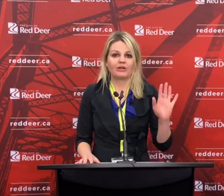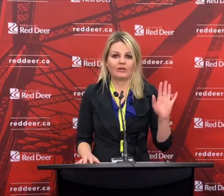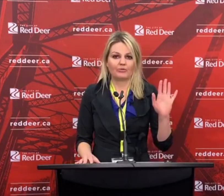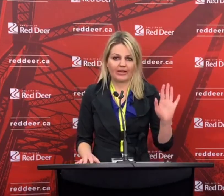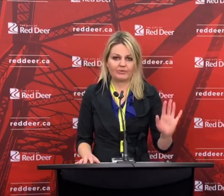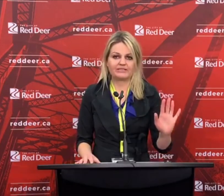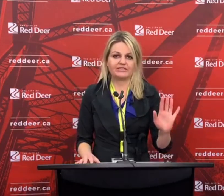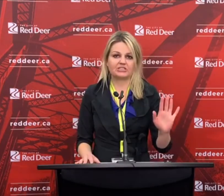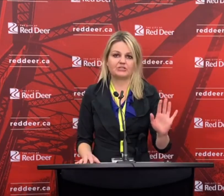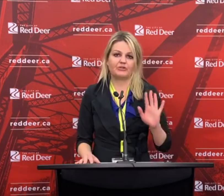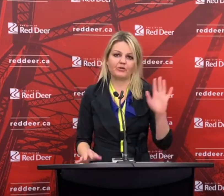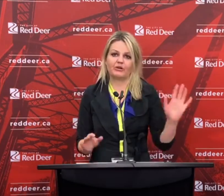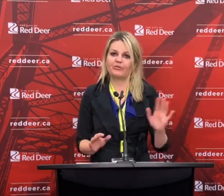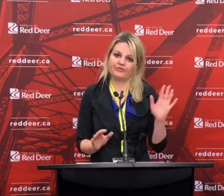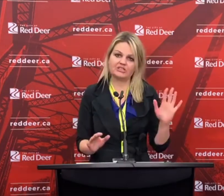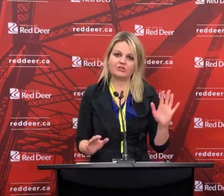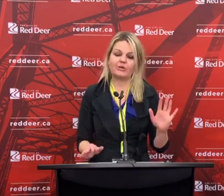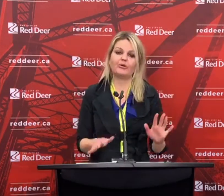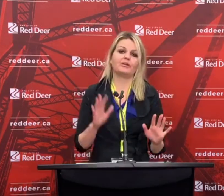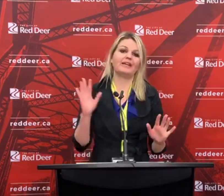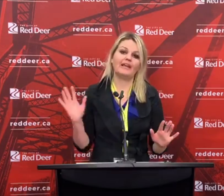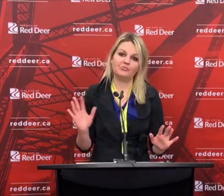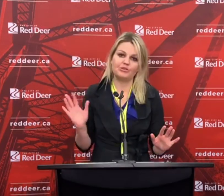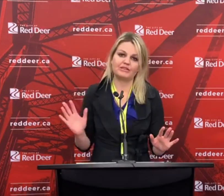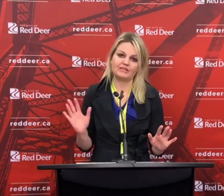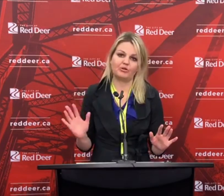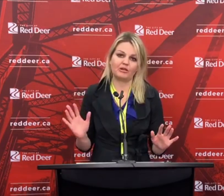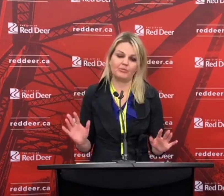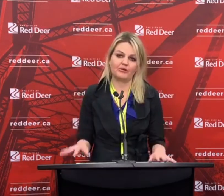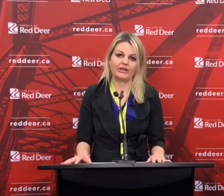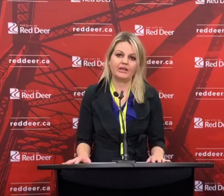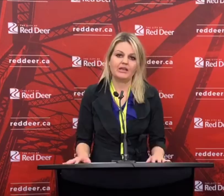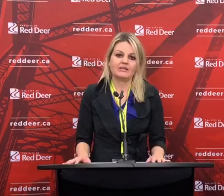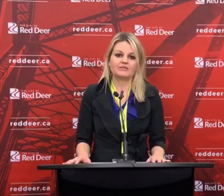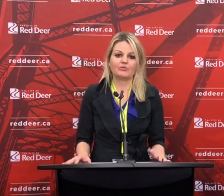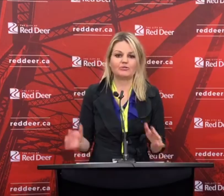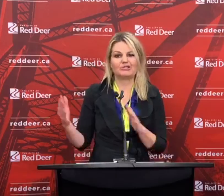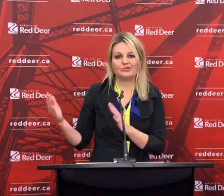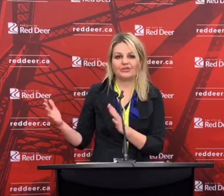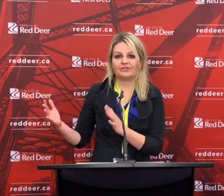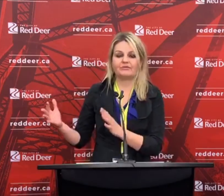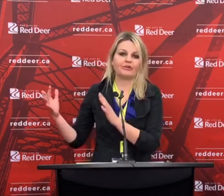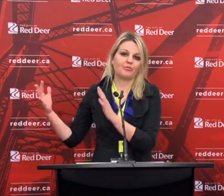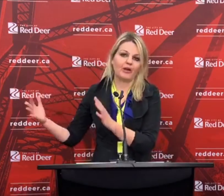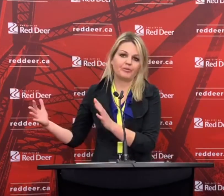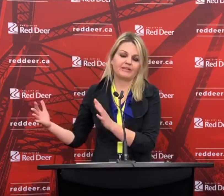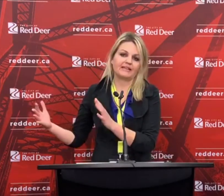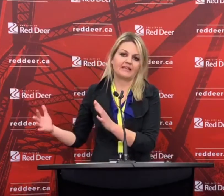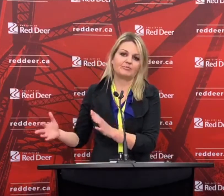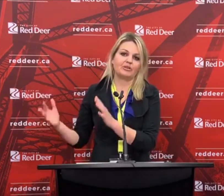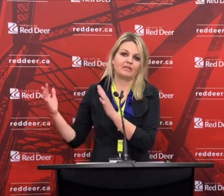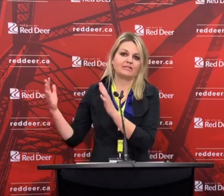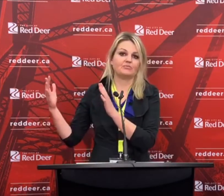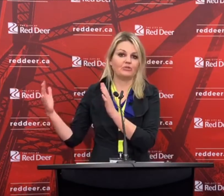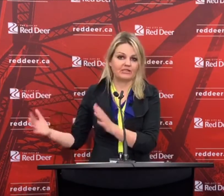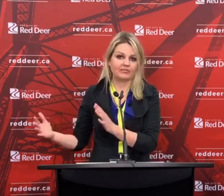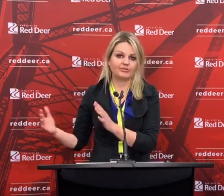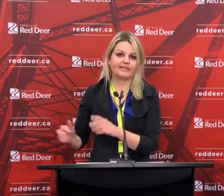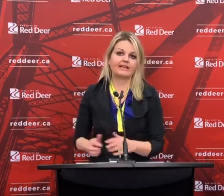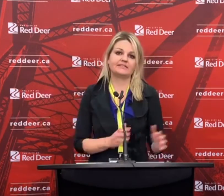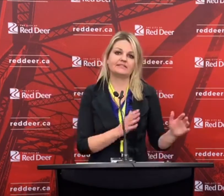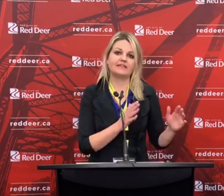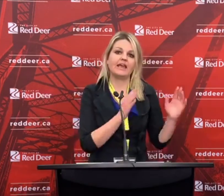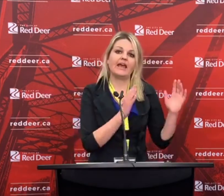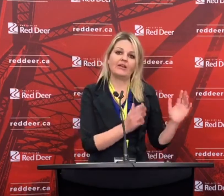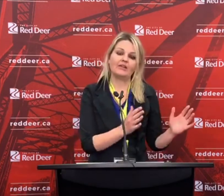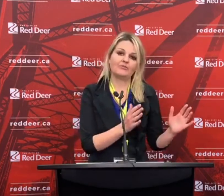requisition to it or a provincial component and a municipal component. So, about two-thirds of your property tax bill is municipal